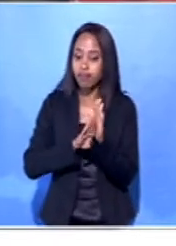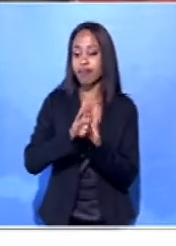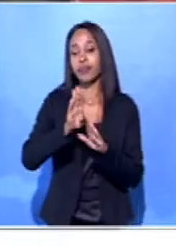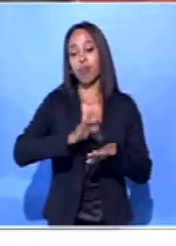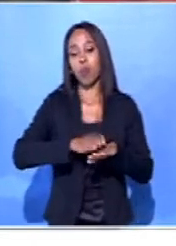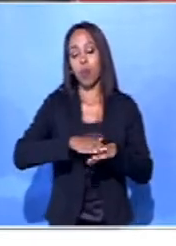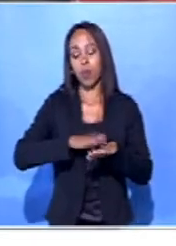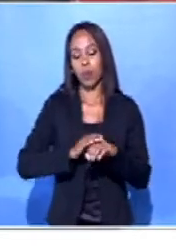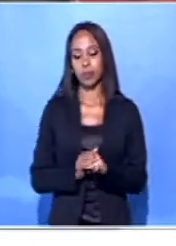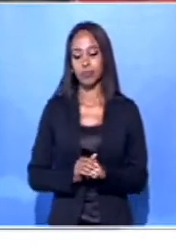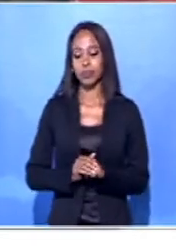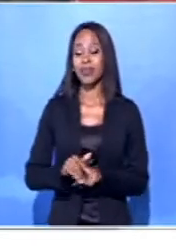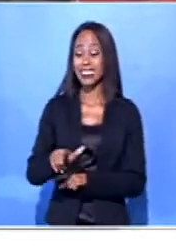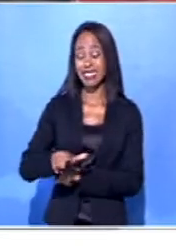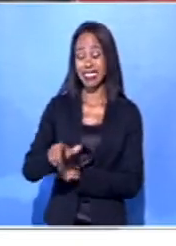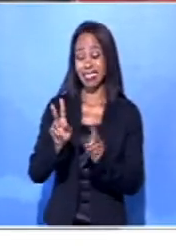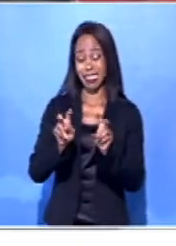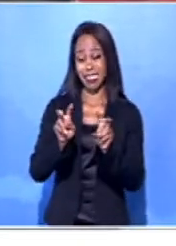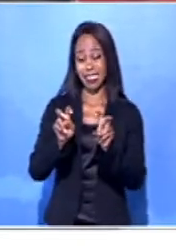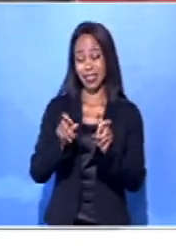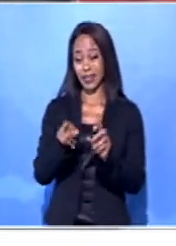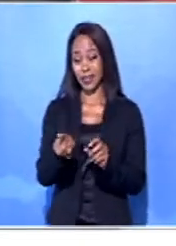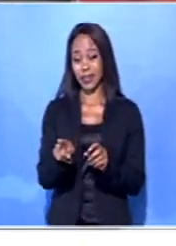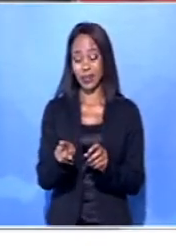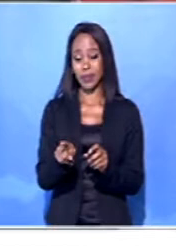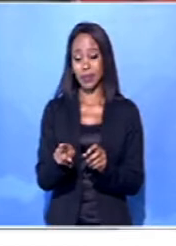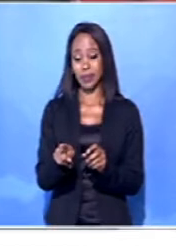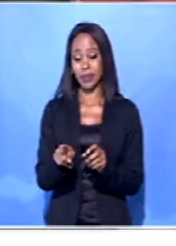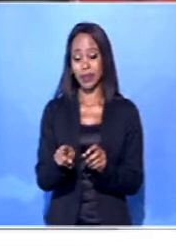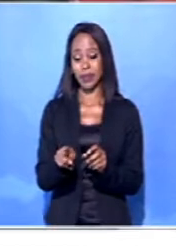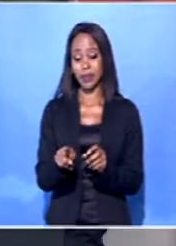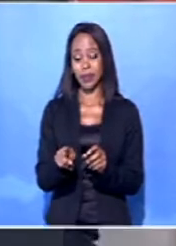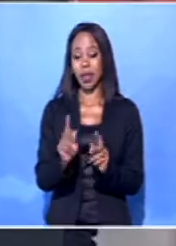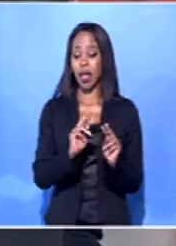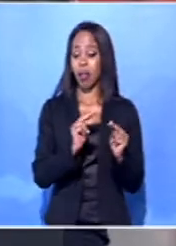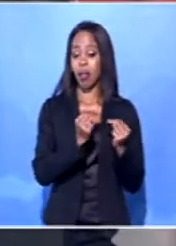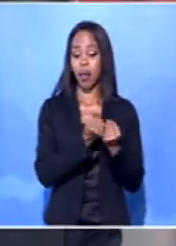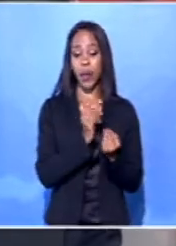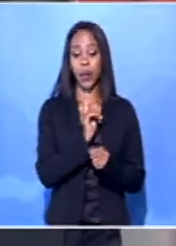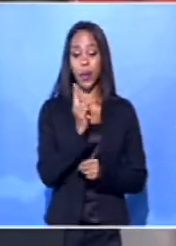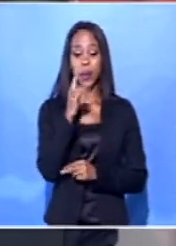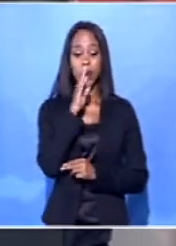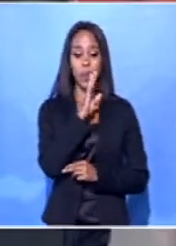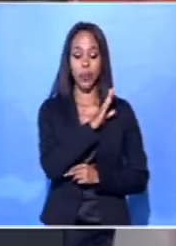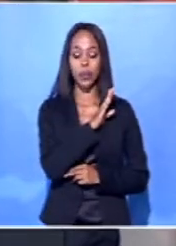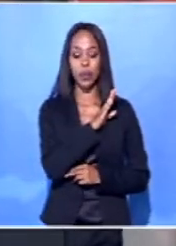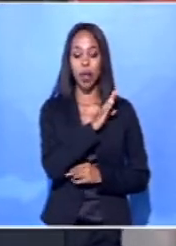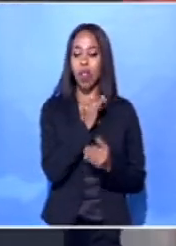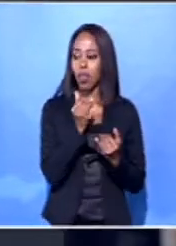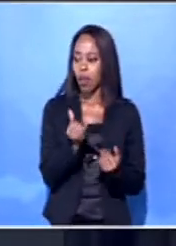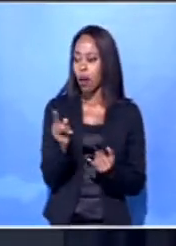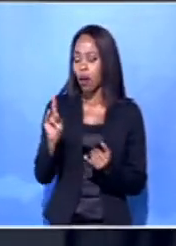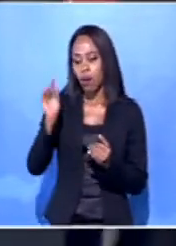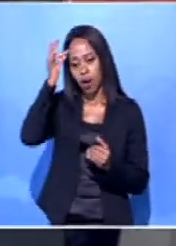Land, the land question, without the First Nation. It is time for a coalition